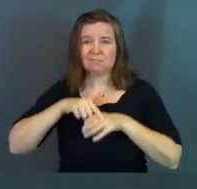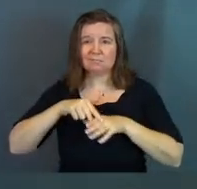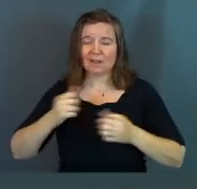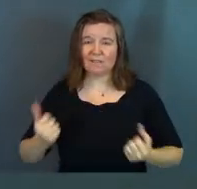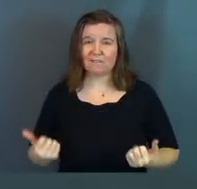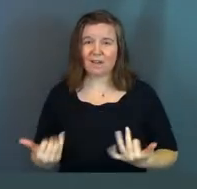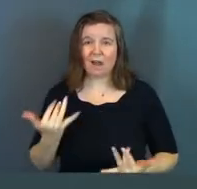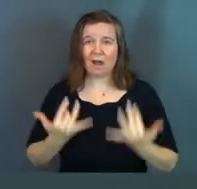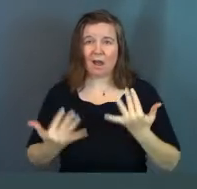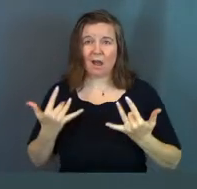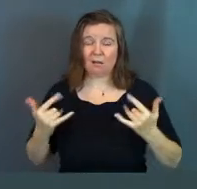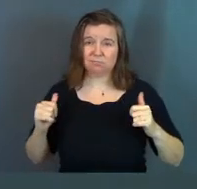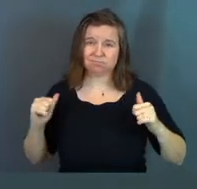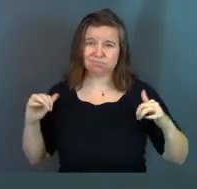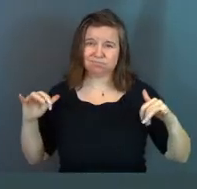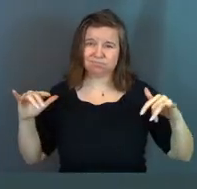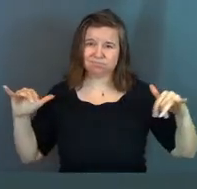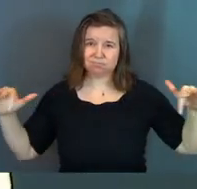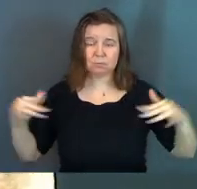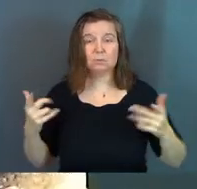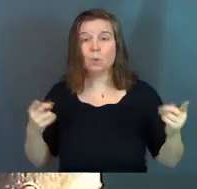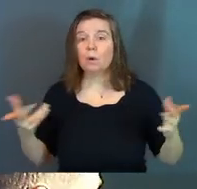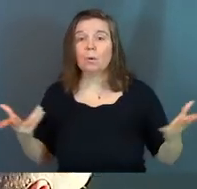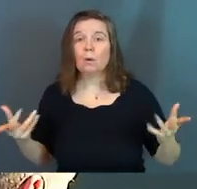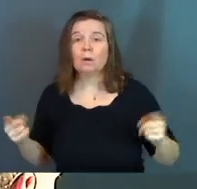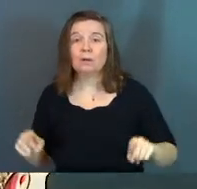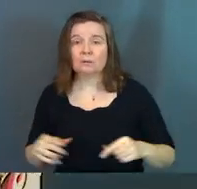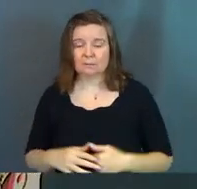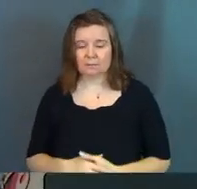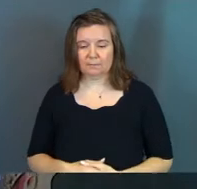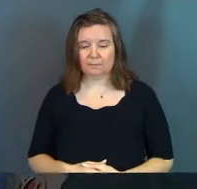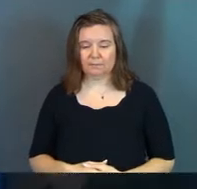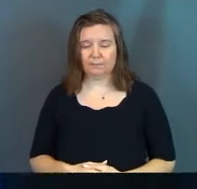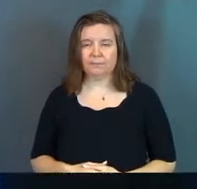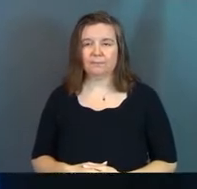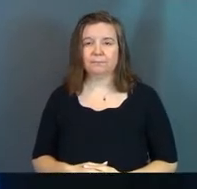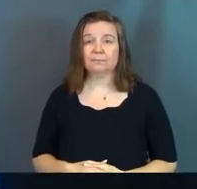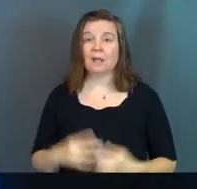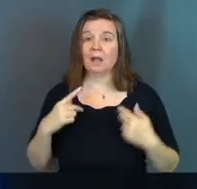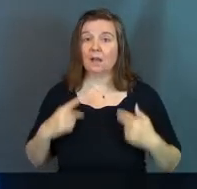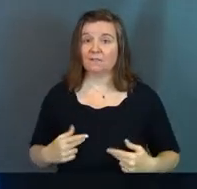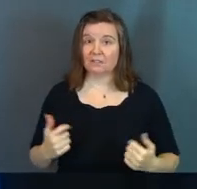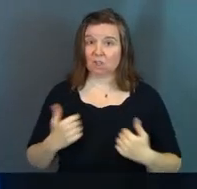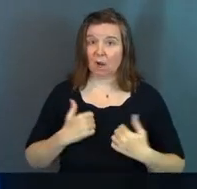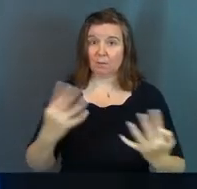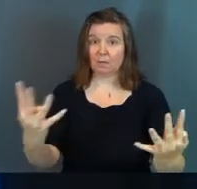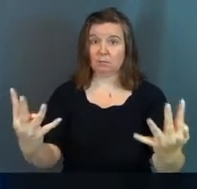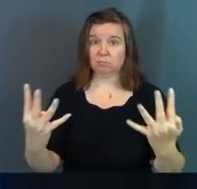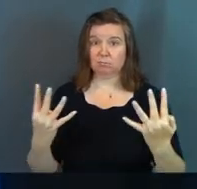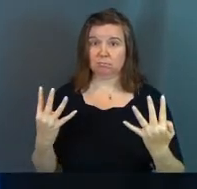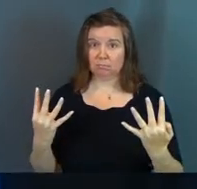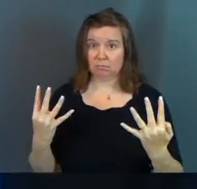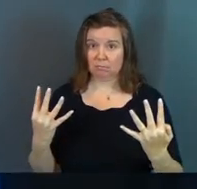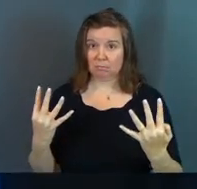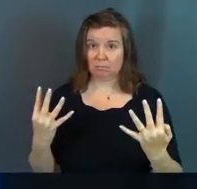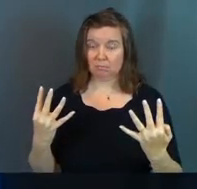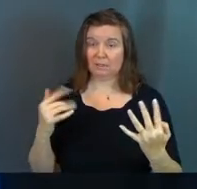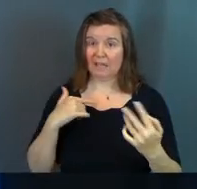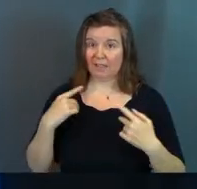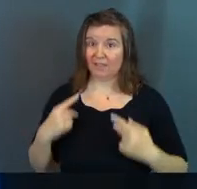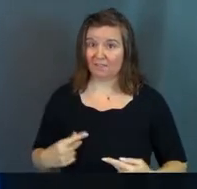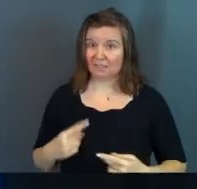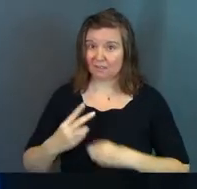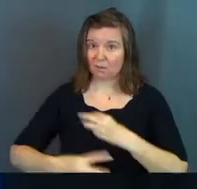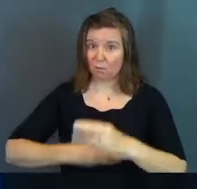chariots of fire. So what's going on here? A physical army has come against Elisha in the